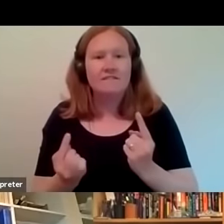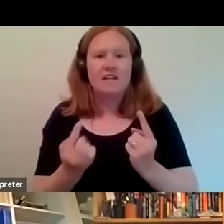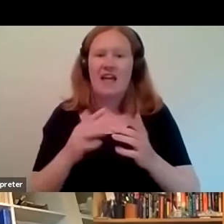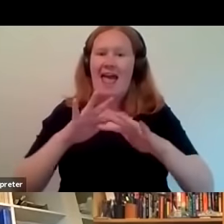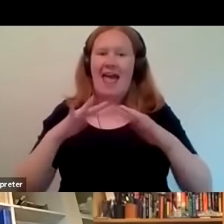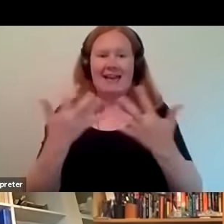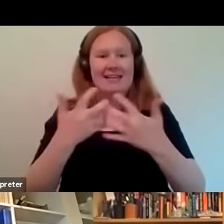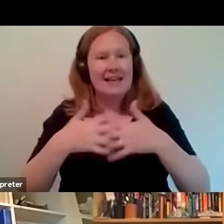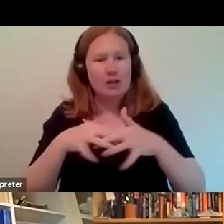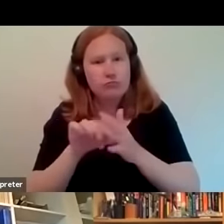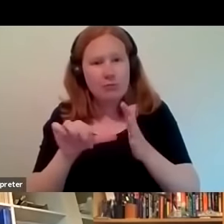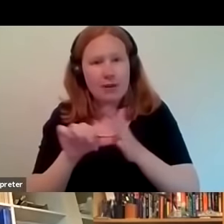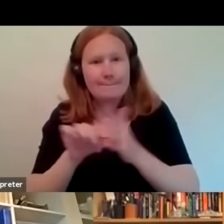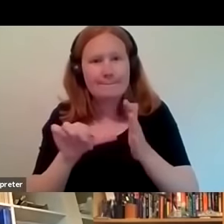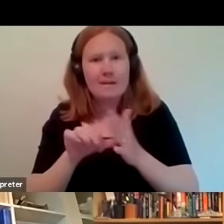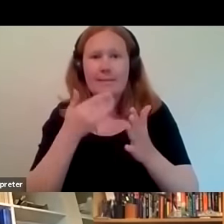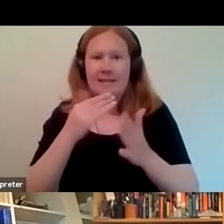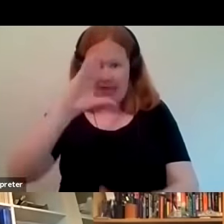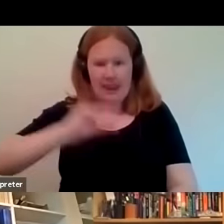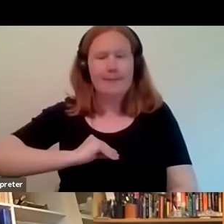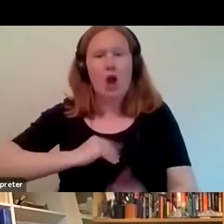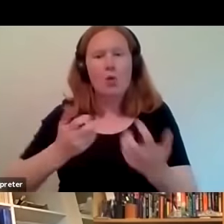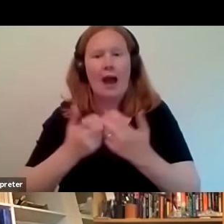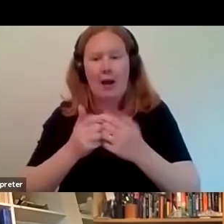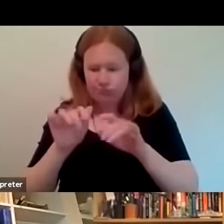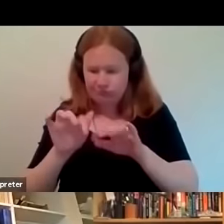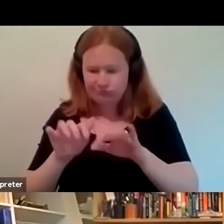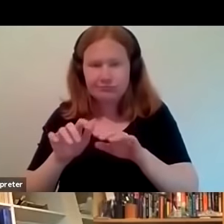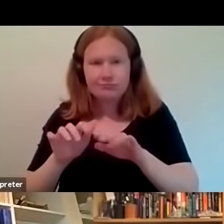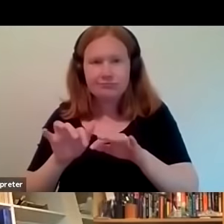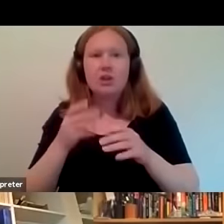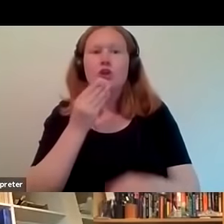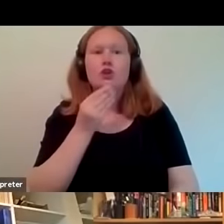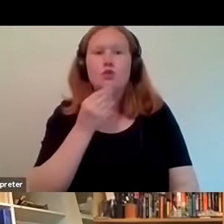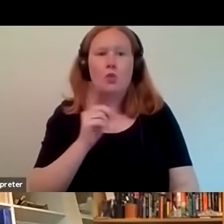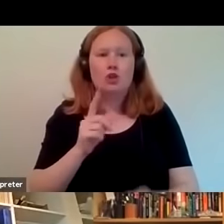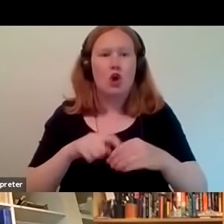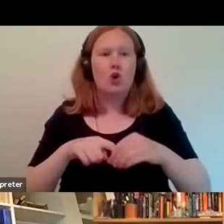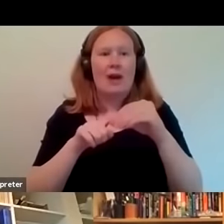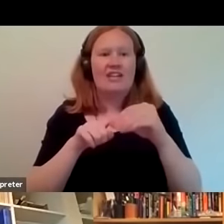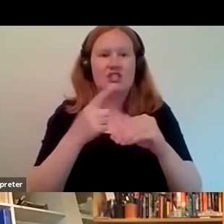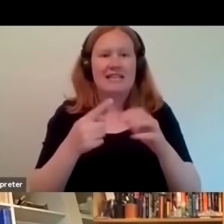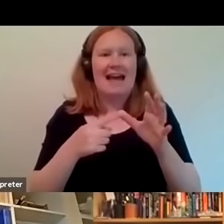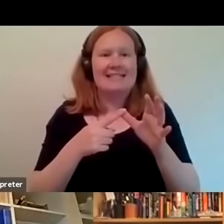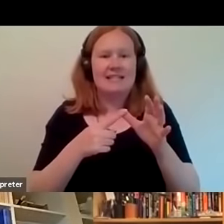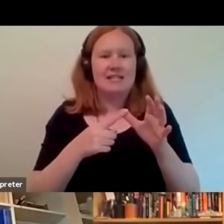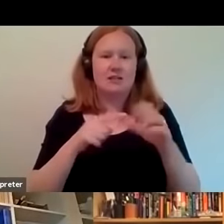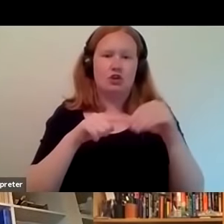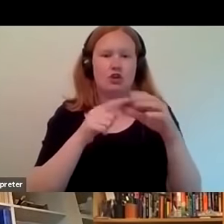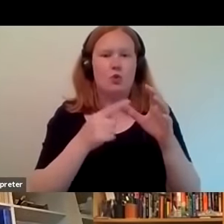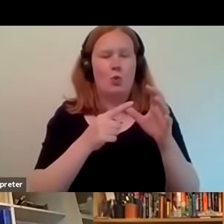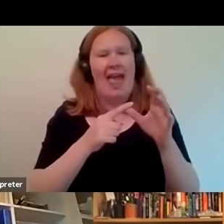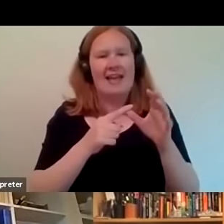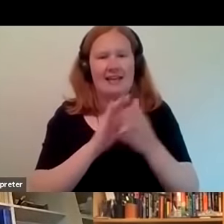technical difficulties or anything like that use the Q&A box to send questions through that we'll be answering towards